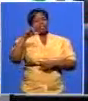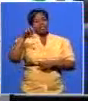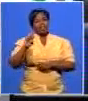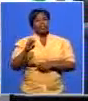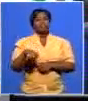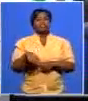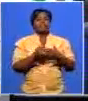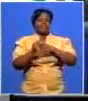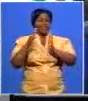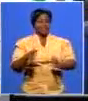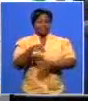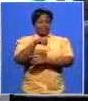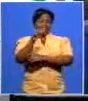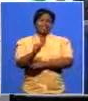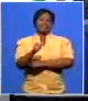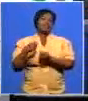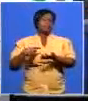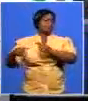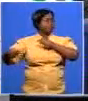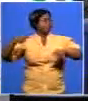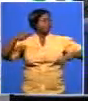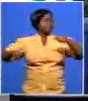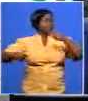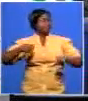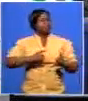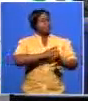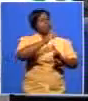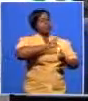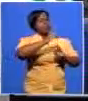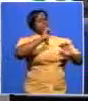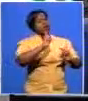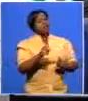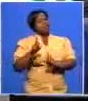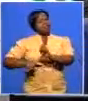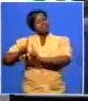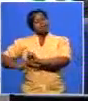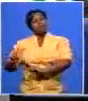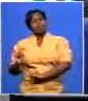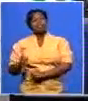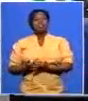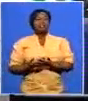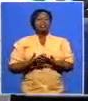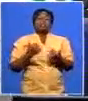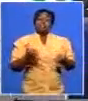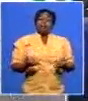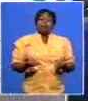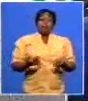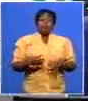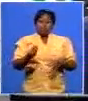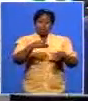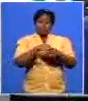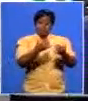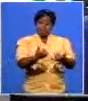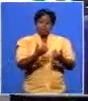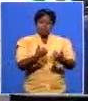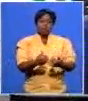of the democratic alliance talking about their losses and their gains doing some stock taking some reflecting as if you only joined this discussion